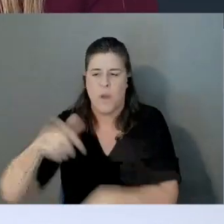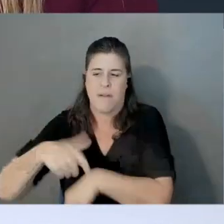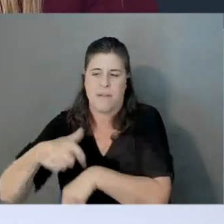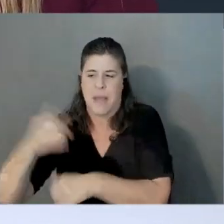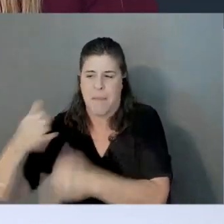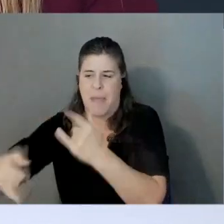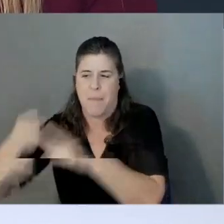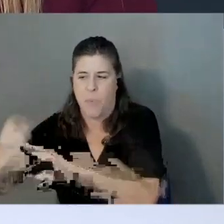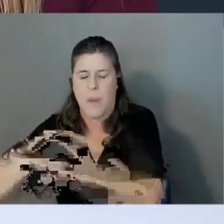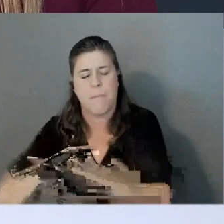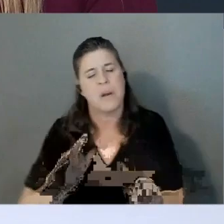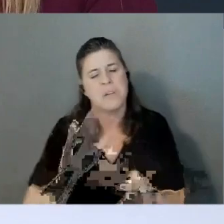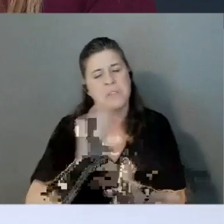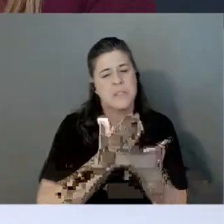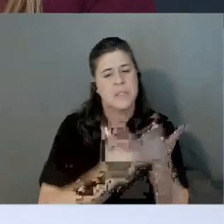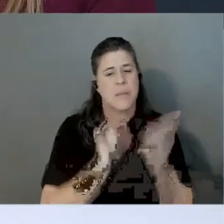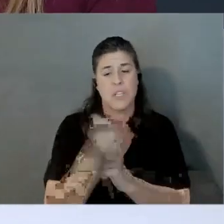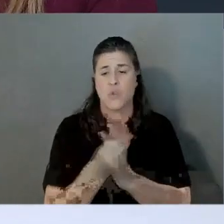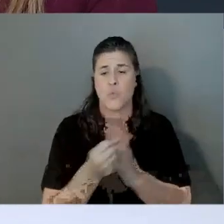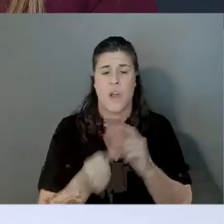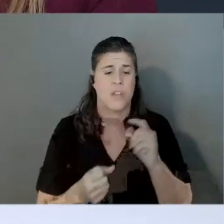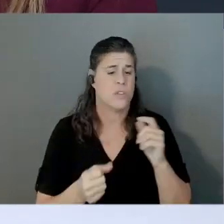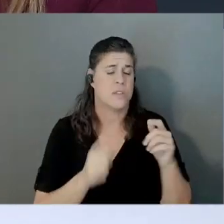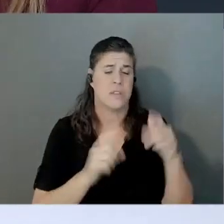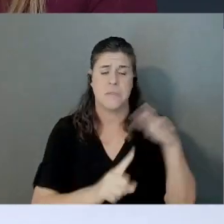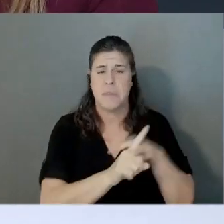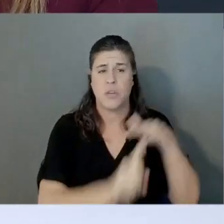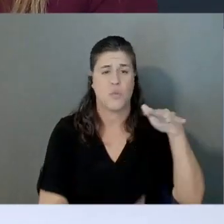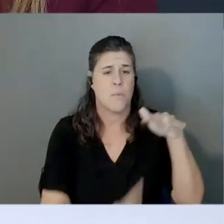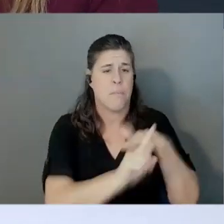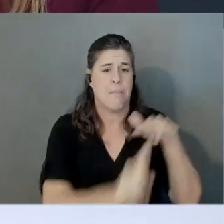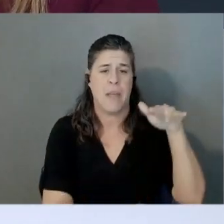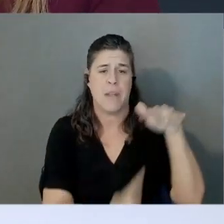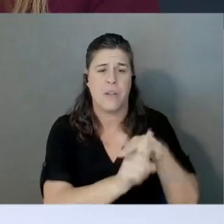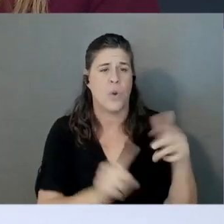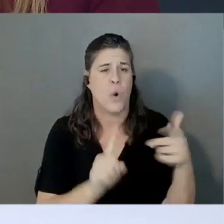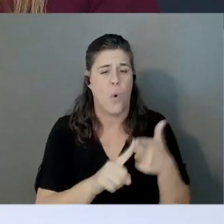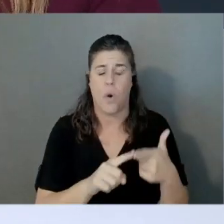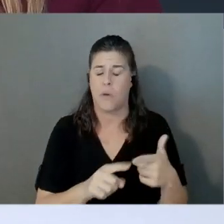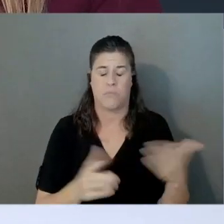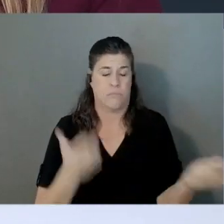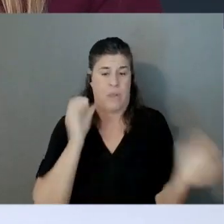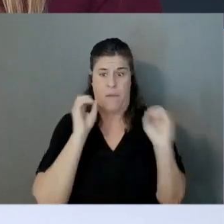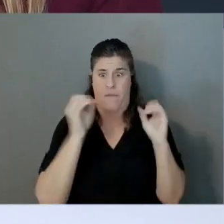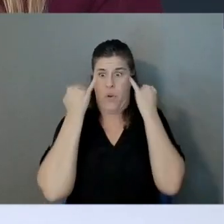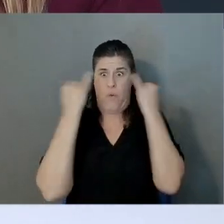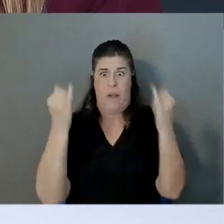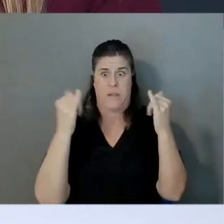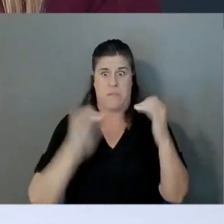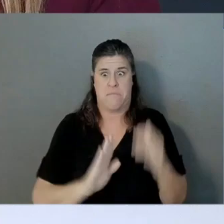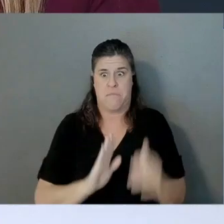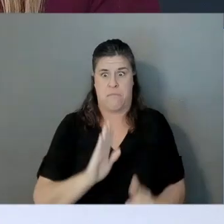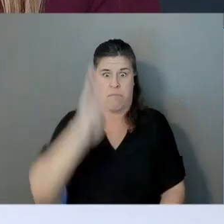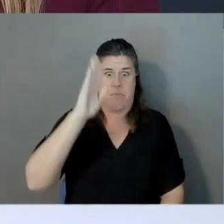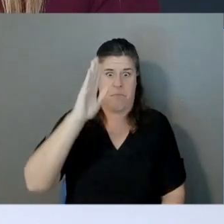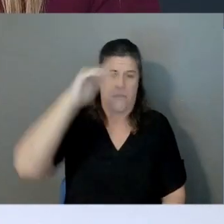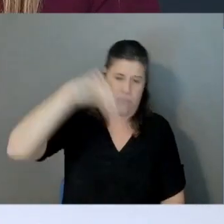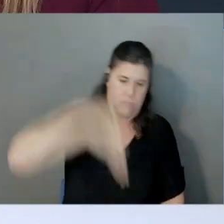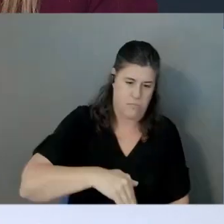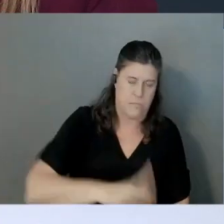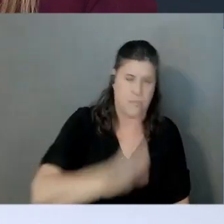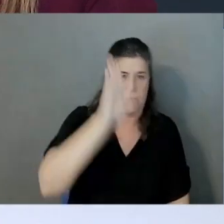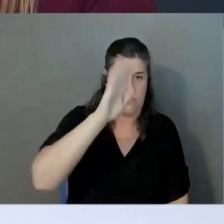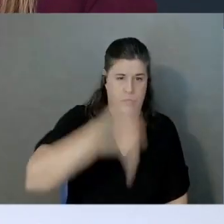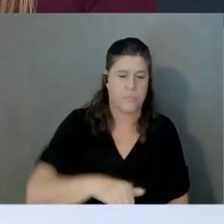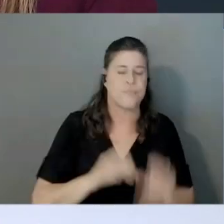where A, the traffic is intermittent or the traffic pattern is unpredictable or very spiky, in that case, it makes more sense to go with serverless. Yes.